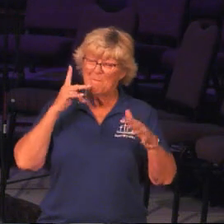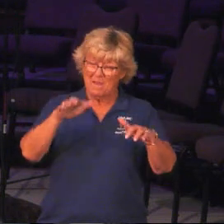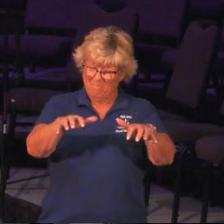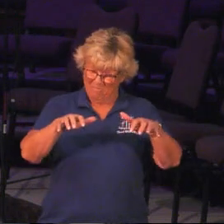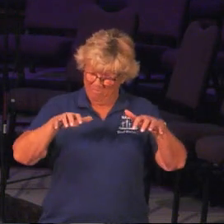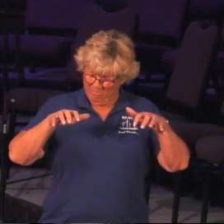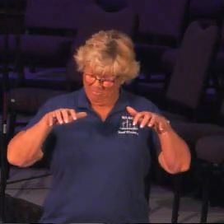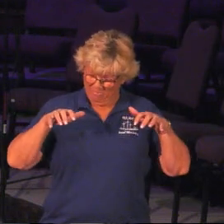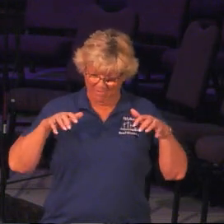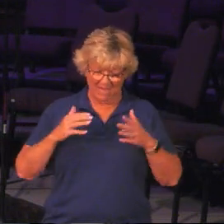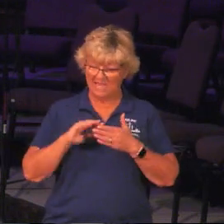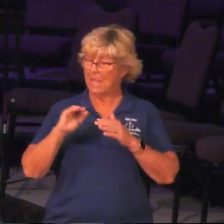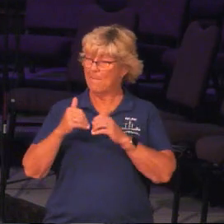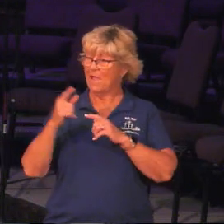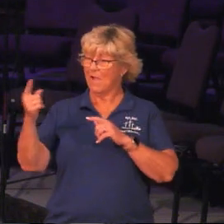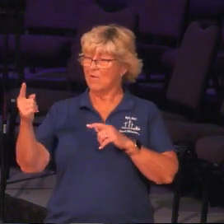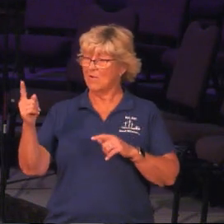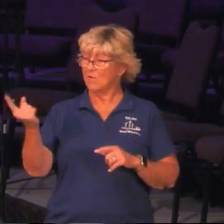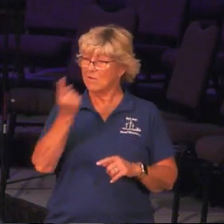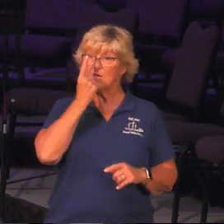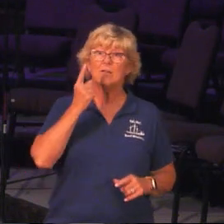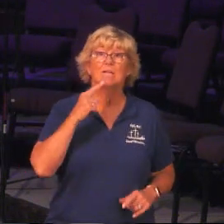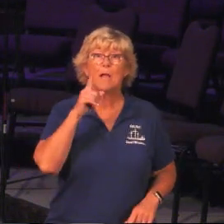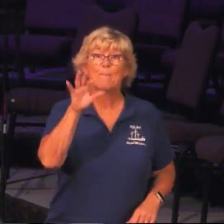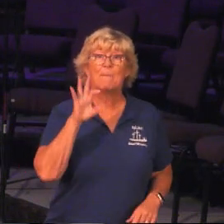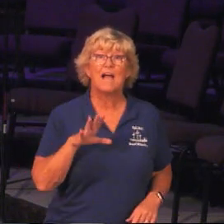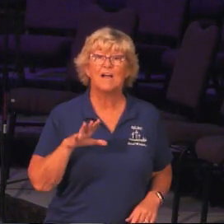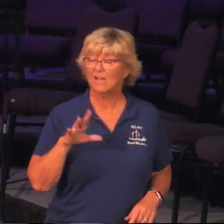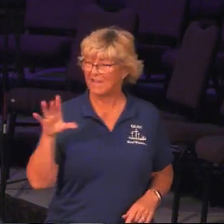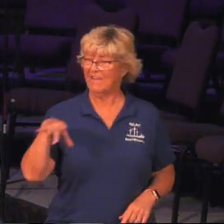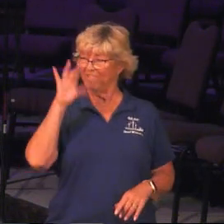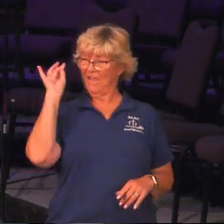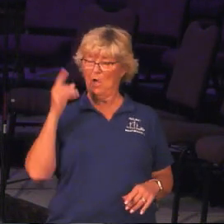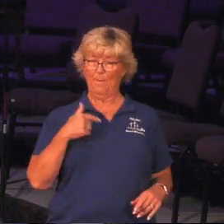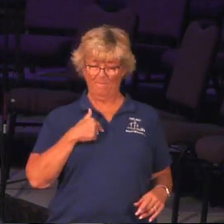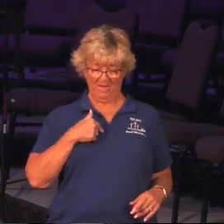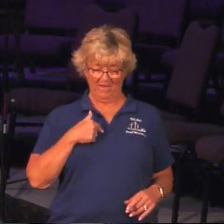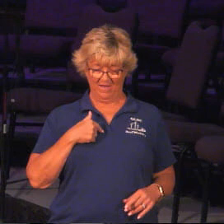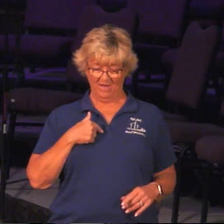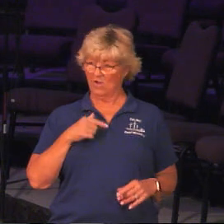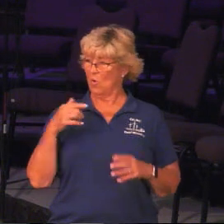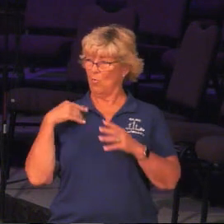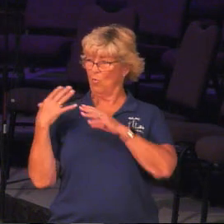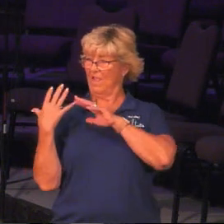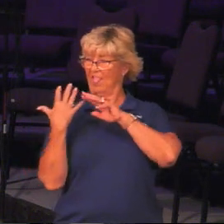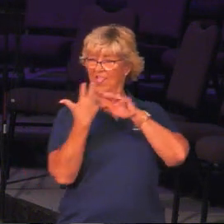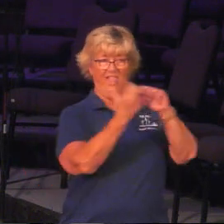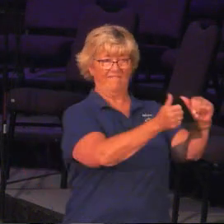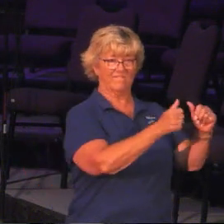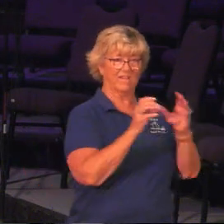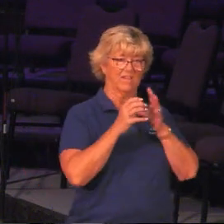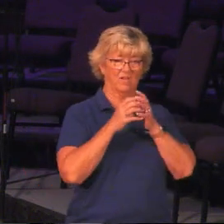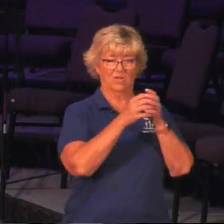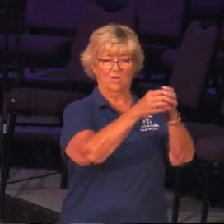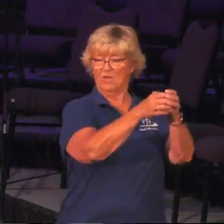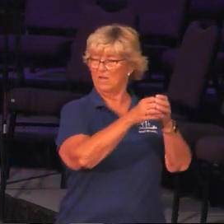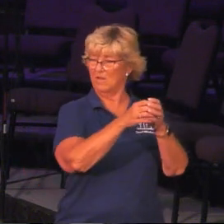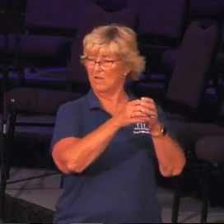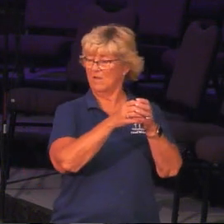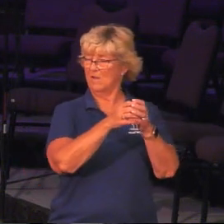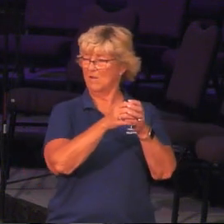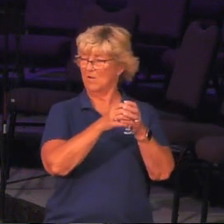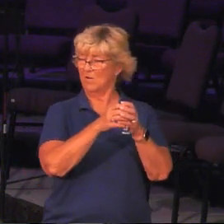were everywhere and somehow this guy's head just sticks up and he's like, Pastor. And so he finds us and he walks us away from all this chaos and he puts us